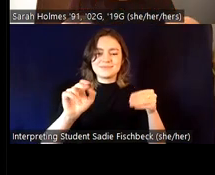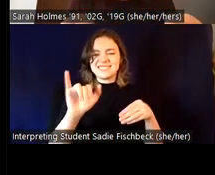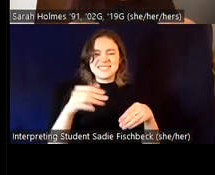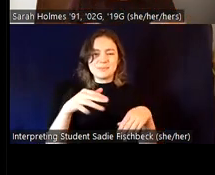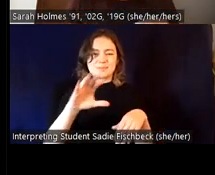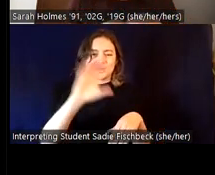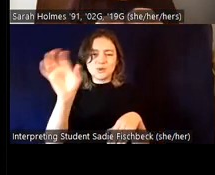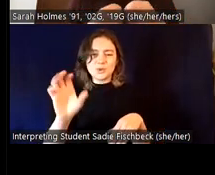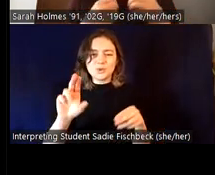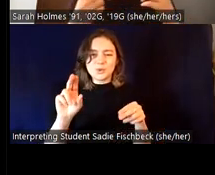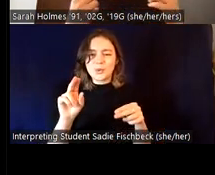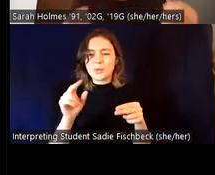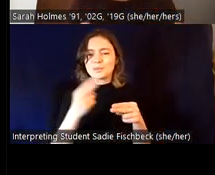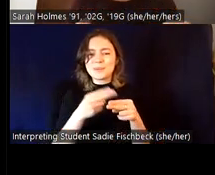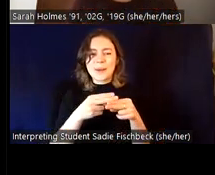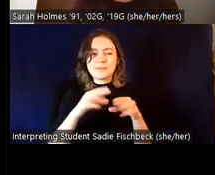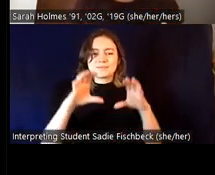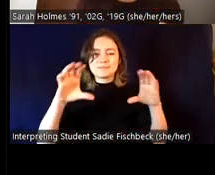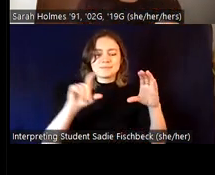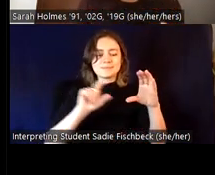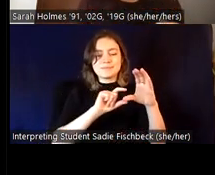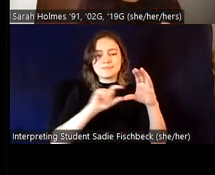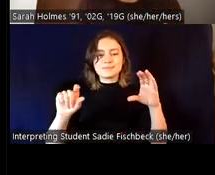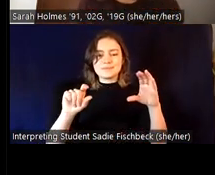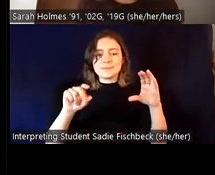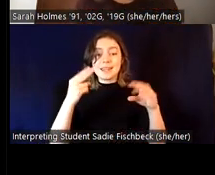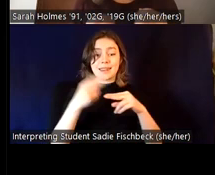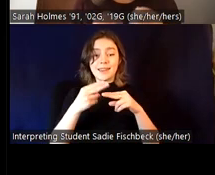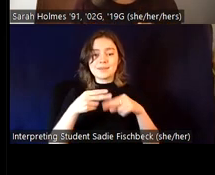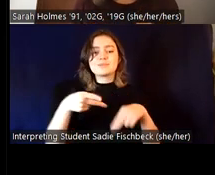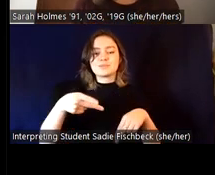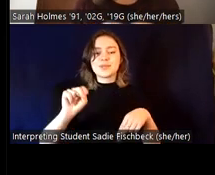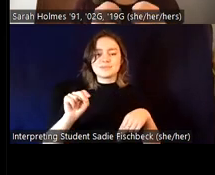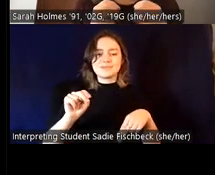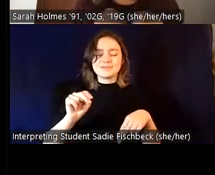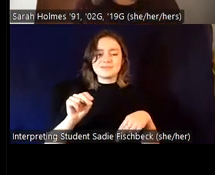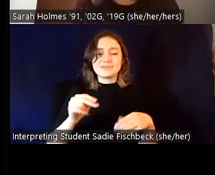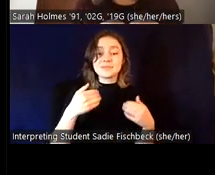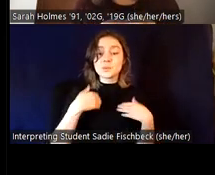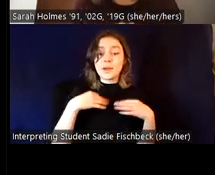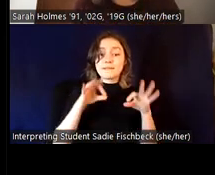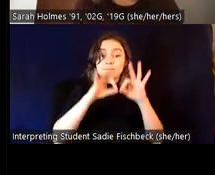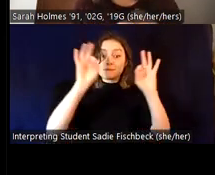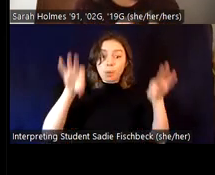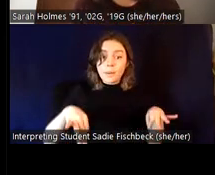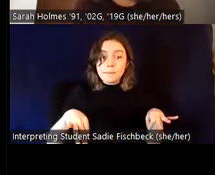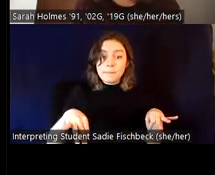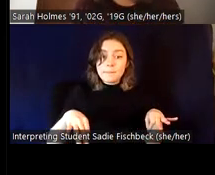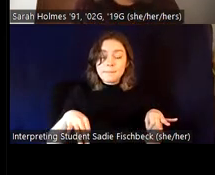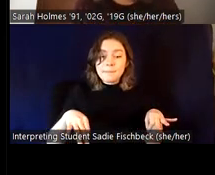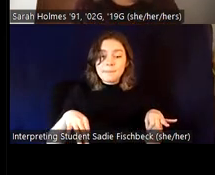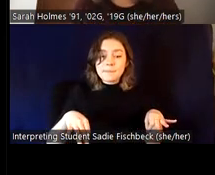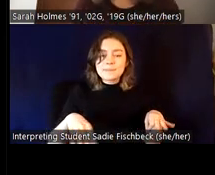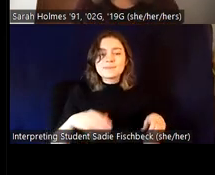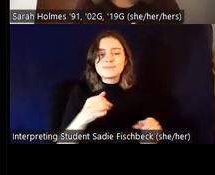survey work or if we have forms and applications for people to fill out, make sure that they can authentically indicate their gender,